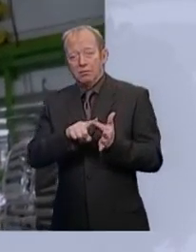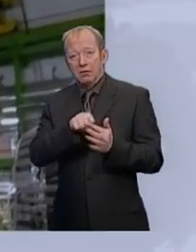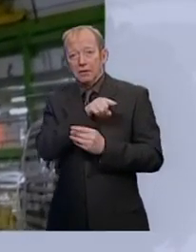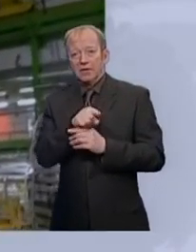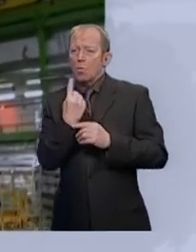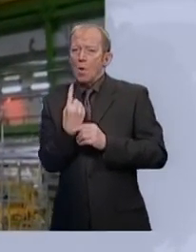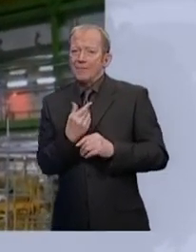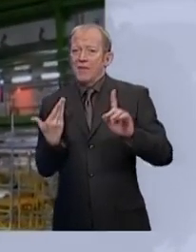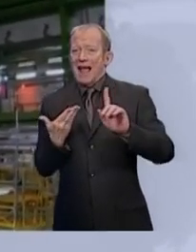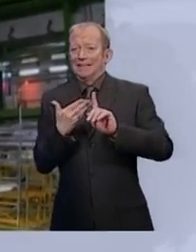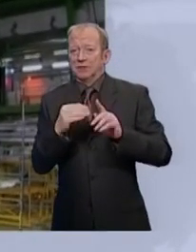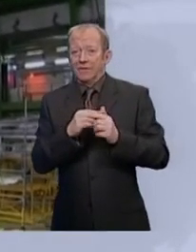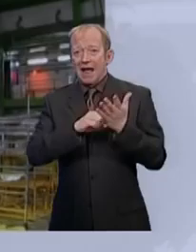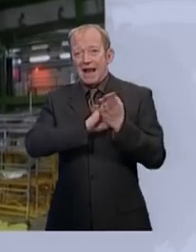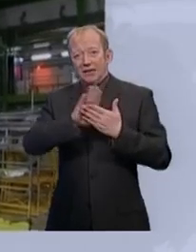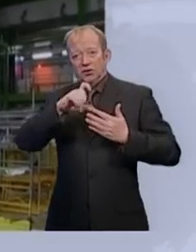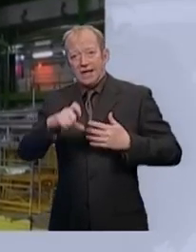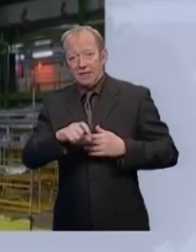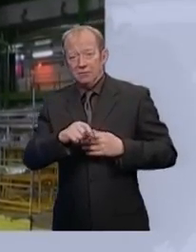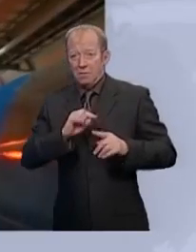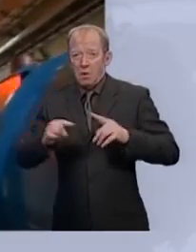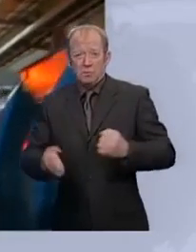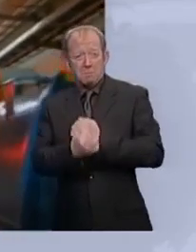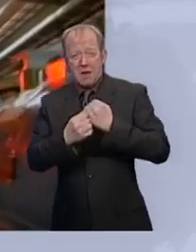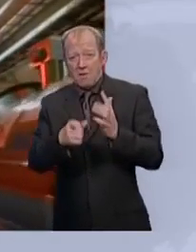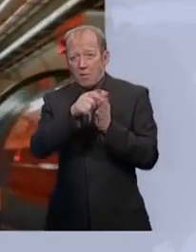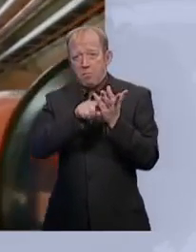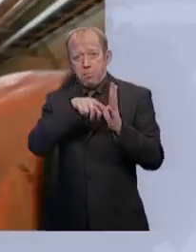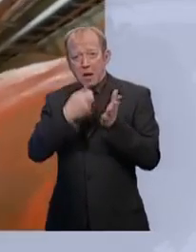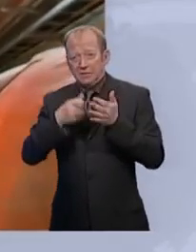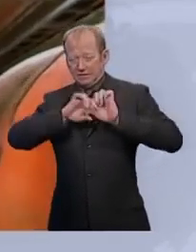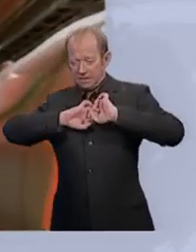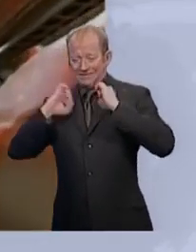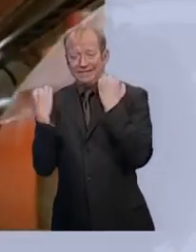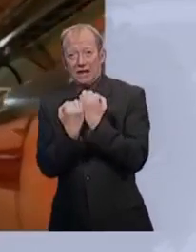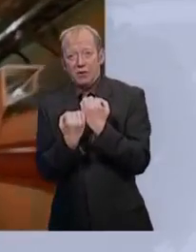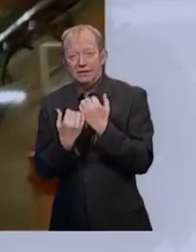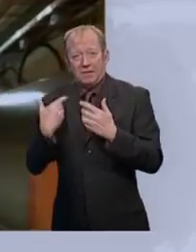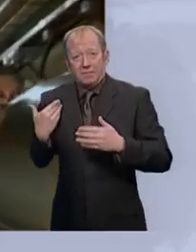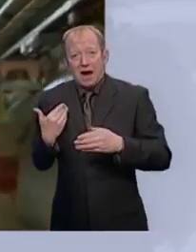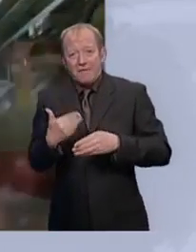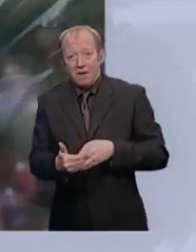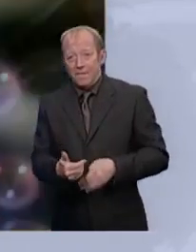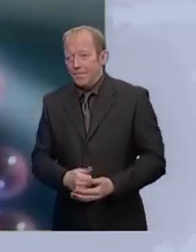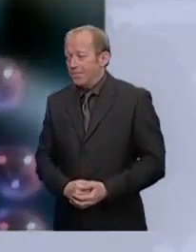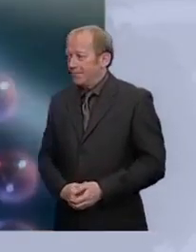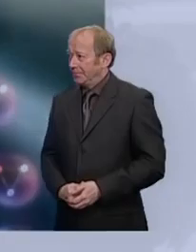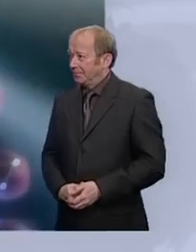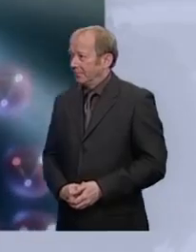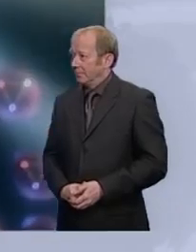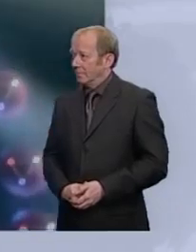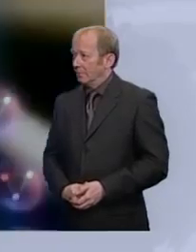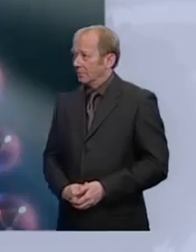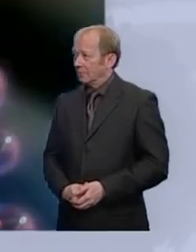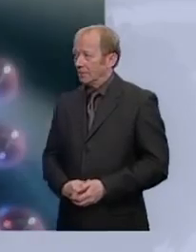of the Large Hadron Collider, the most powerful particle accelerator ever built under the Swiss-French border. Its